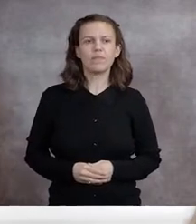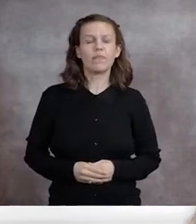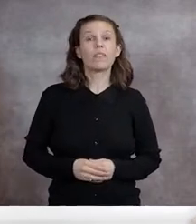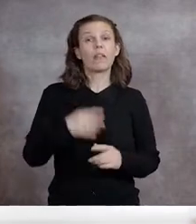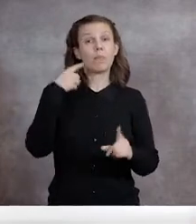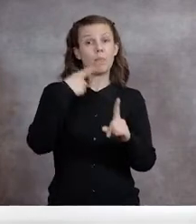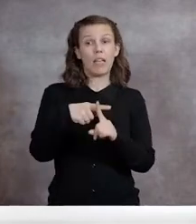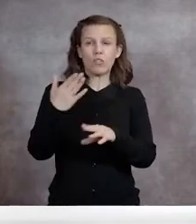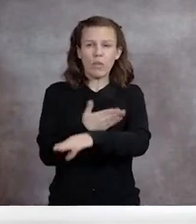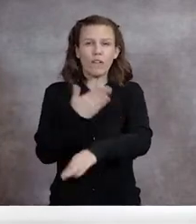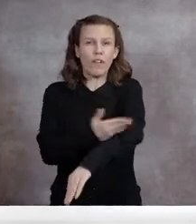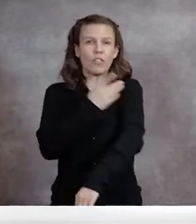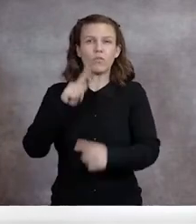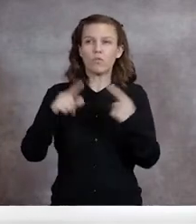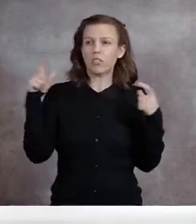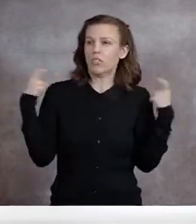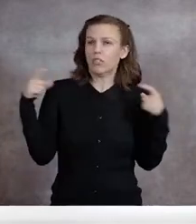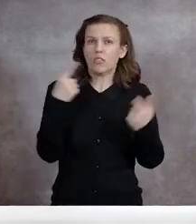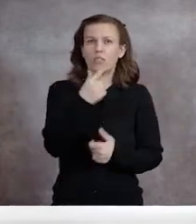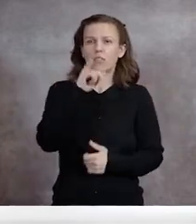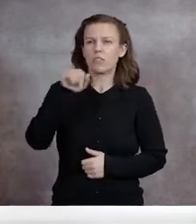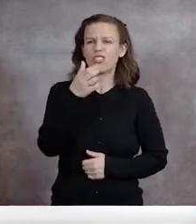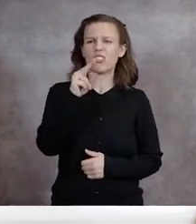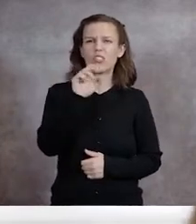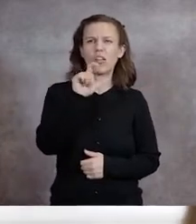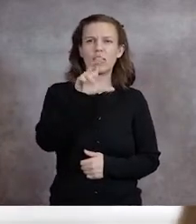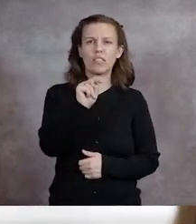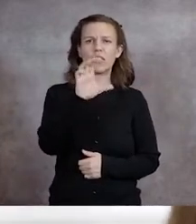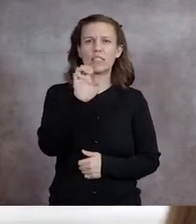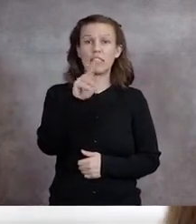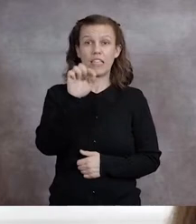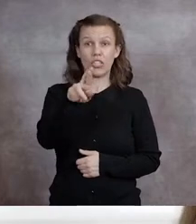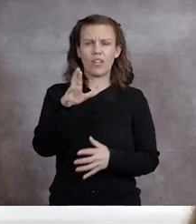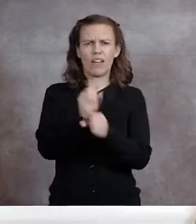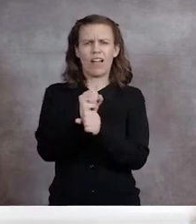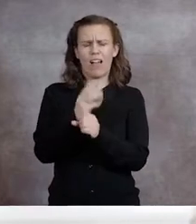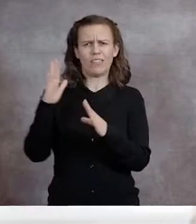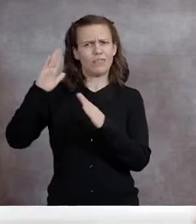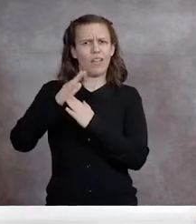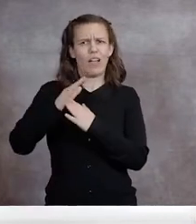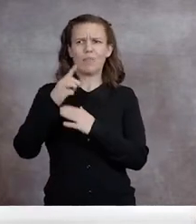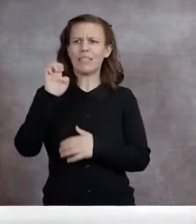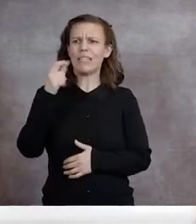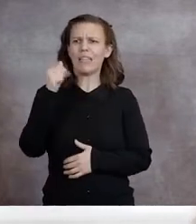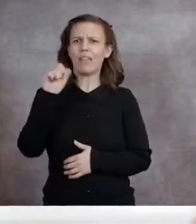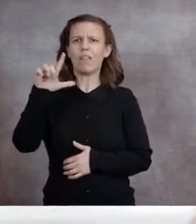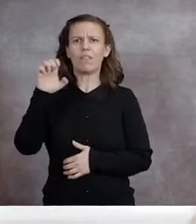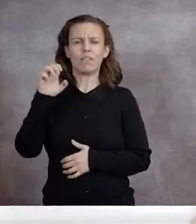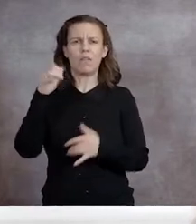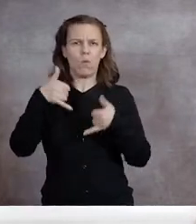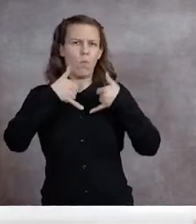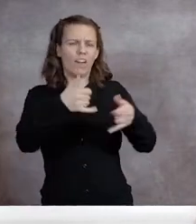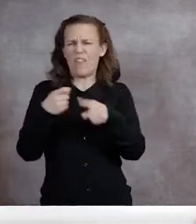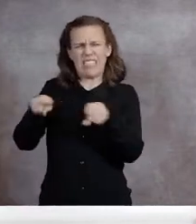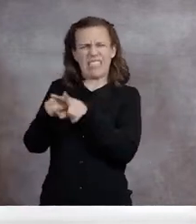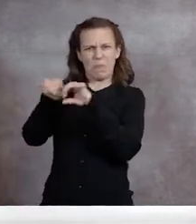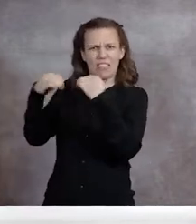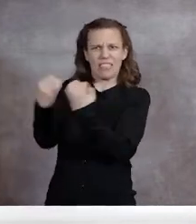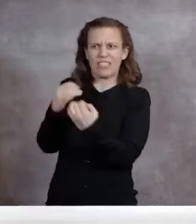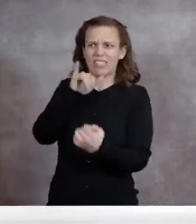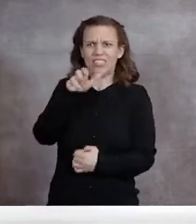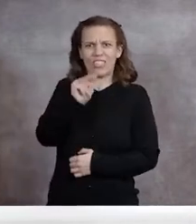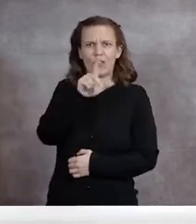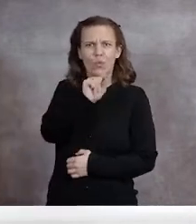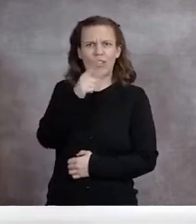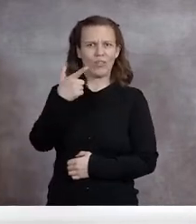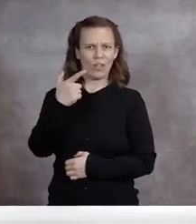renovations to Johnson Center received the prestigious Eagle Award from the same organization in January of 2021, as